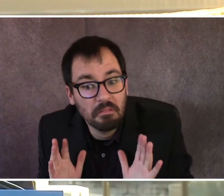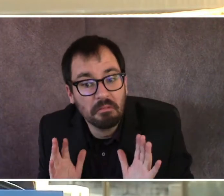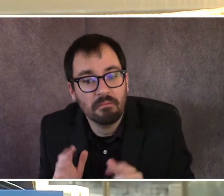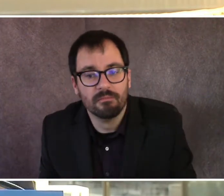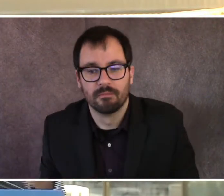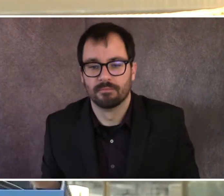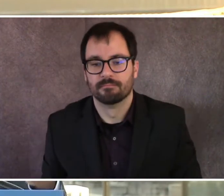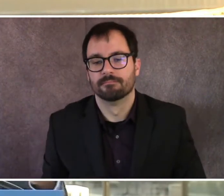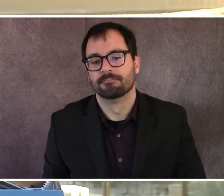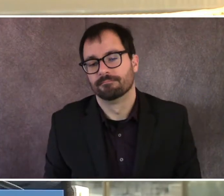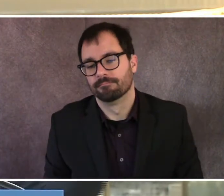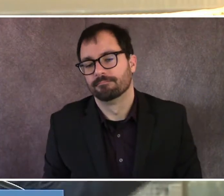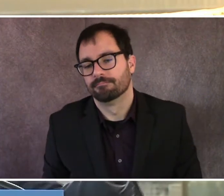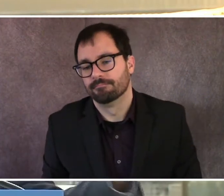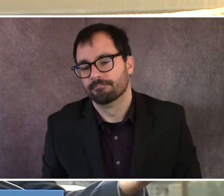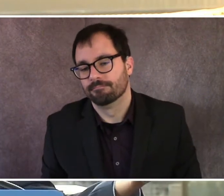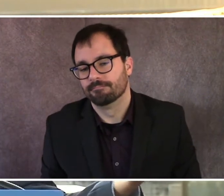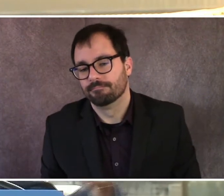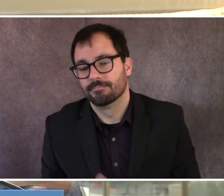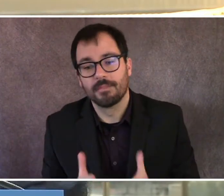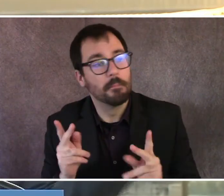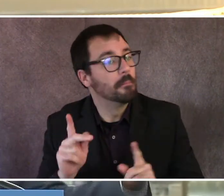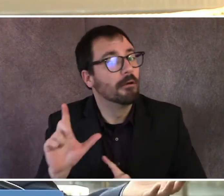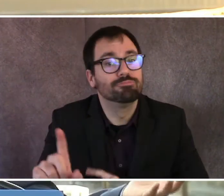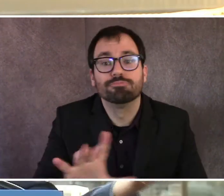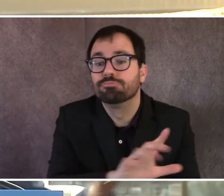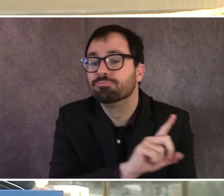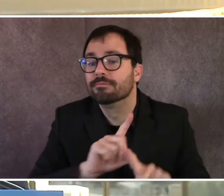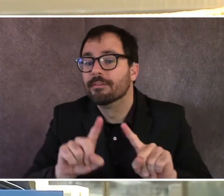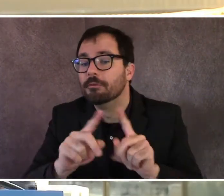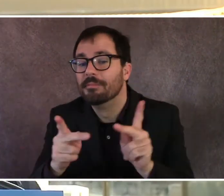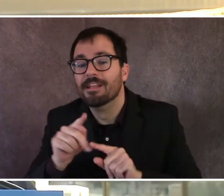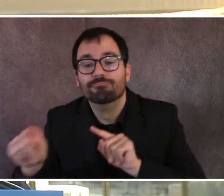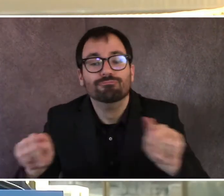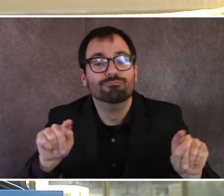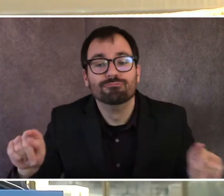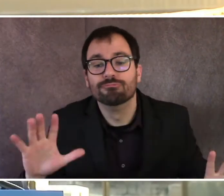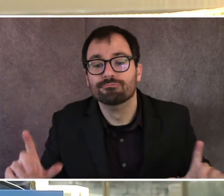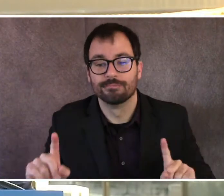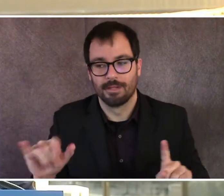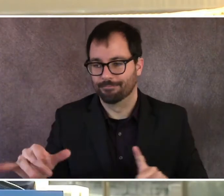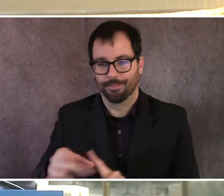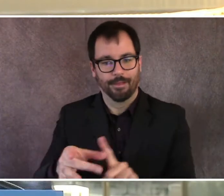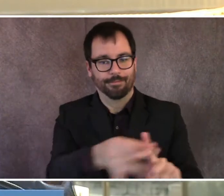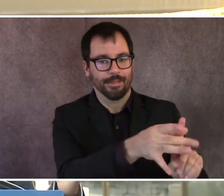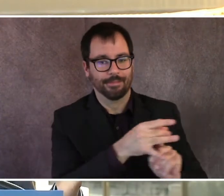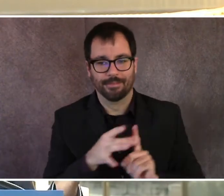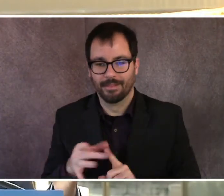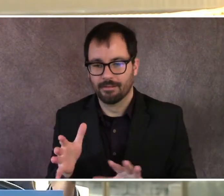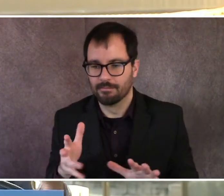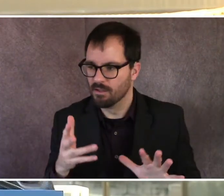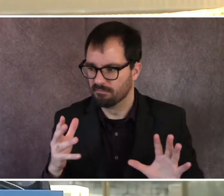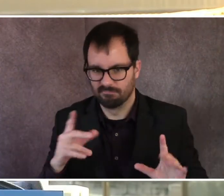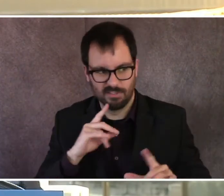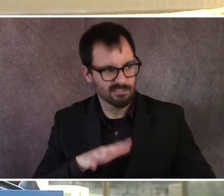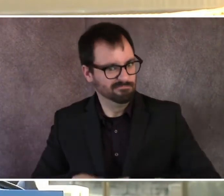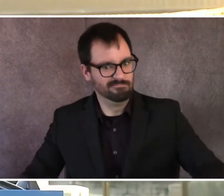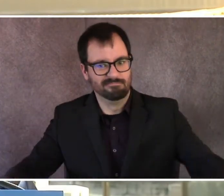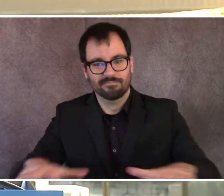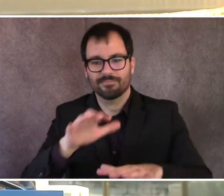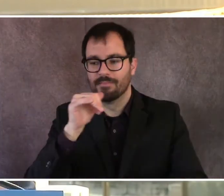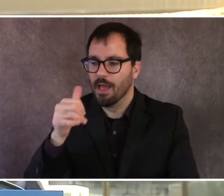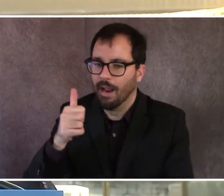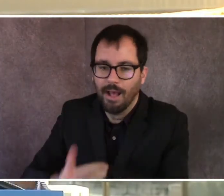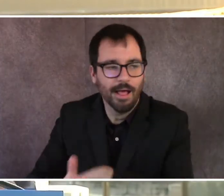Um, we see folks getting there from being out and about, um, in different locations. So it's not just one place. It's sort of cutting across. So I think really the